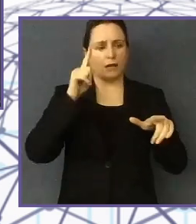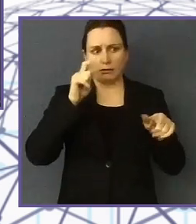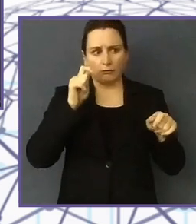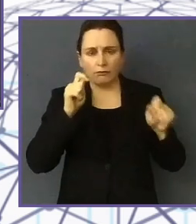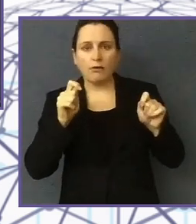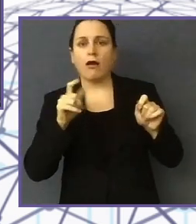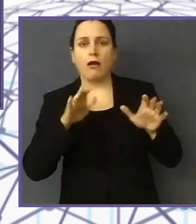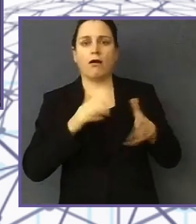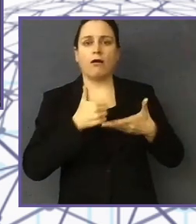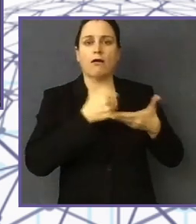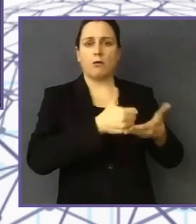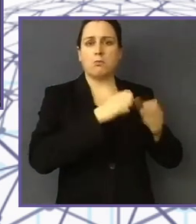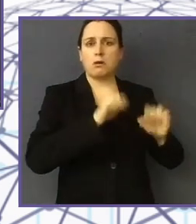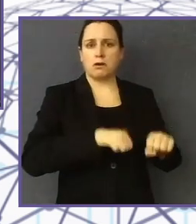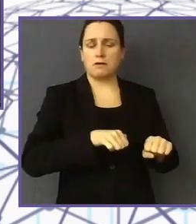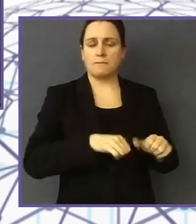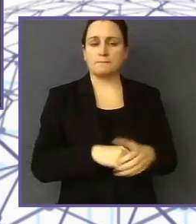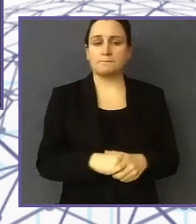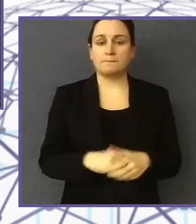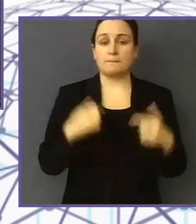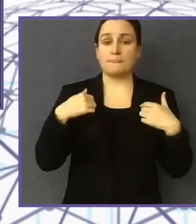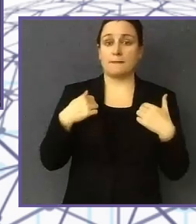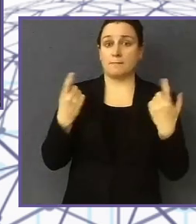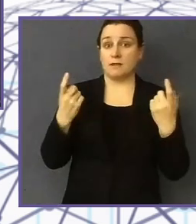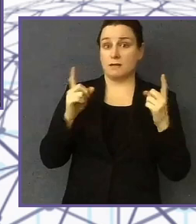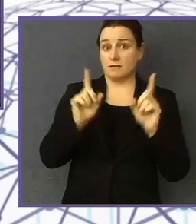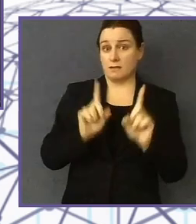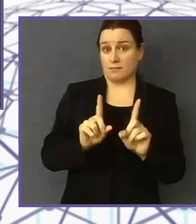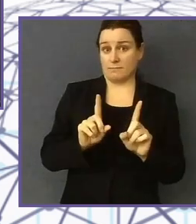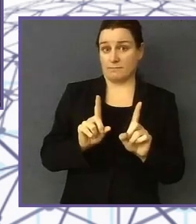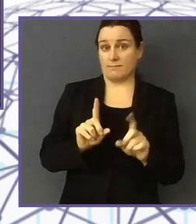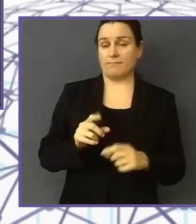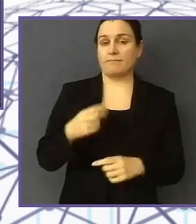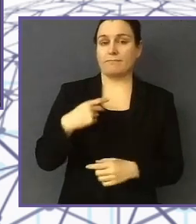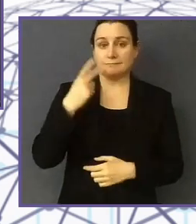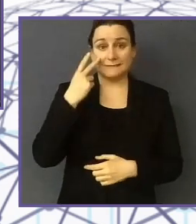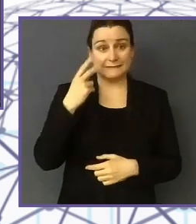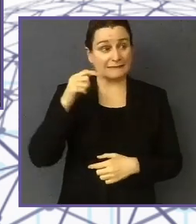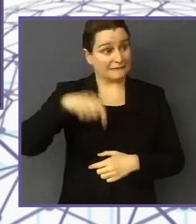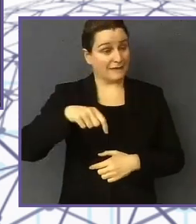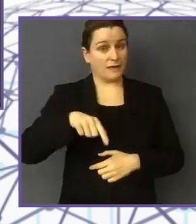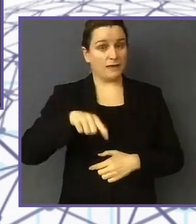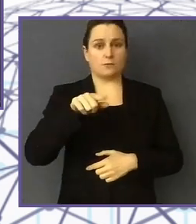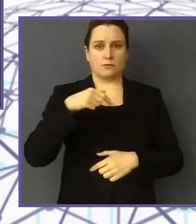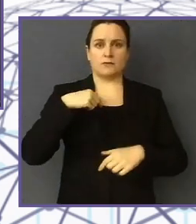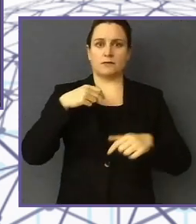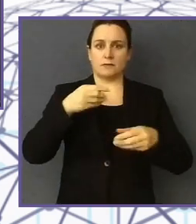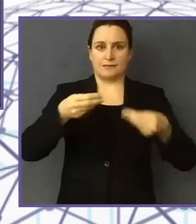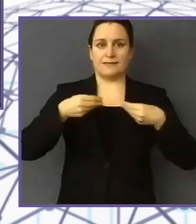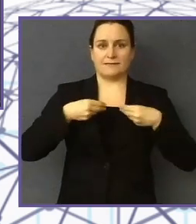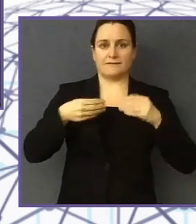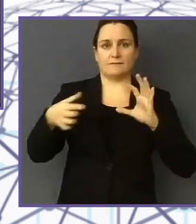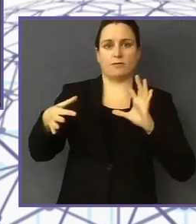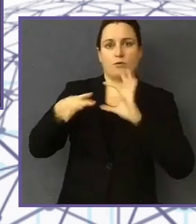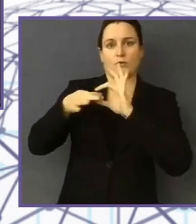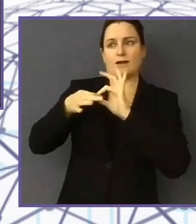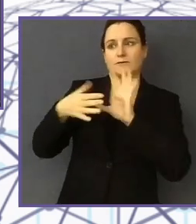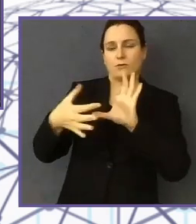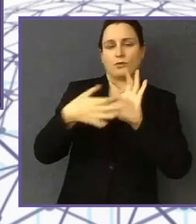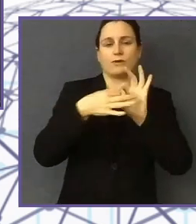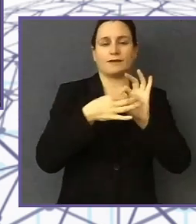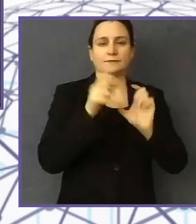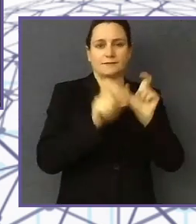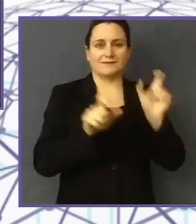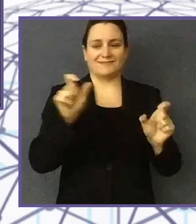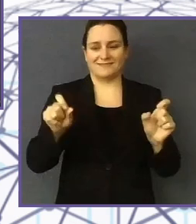I saw that you are able to link us to the stakeholders and sort it out that matter. We have a Congress coming up